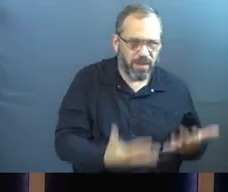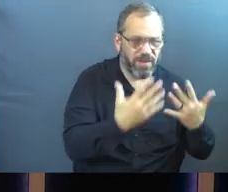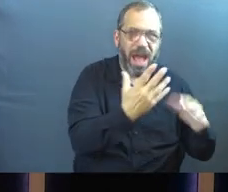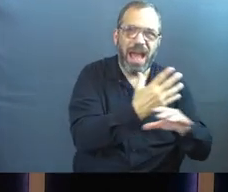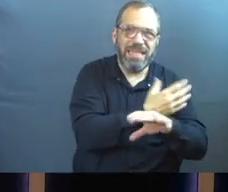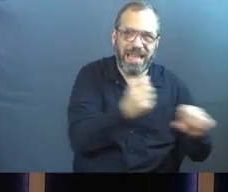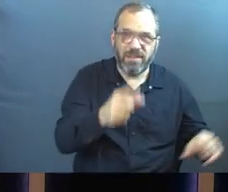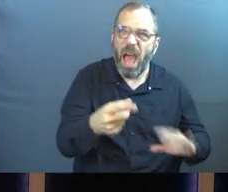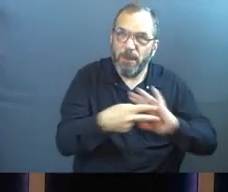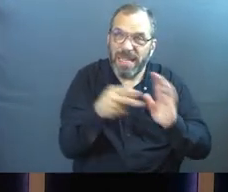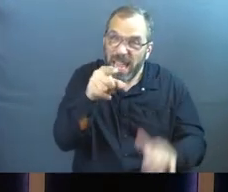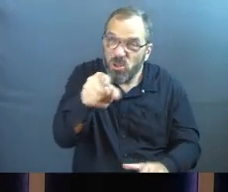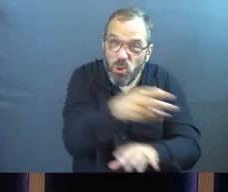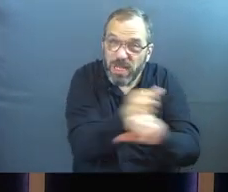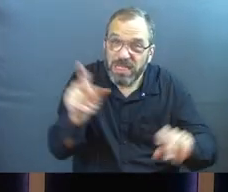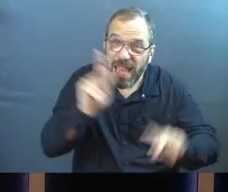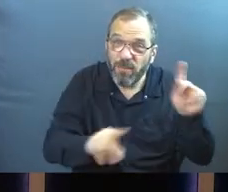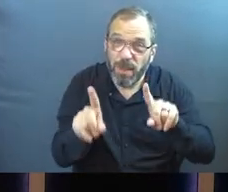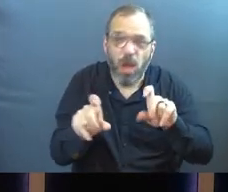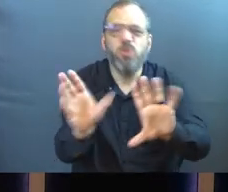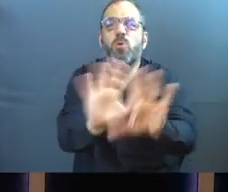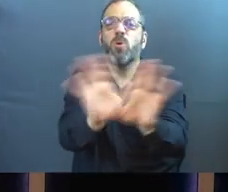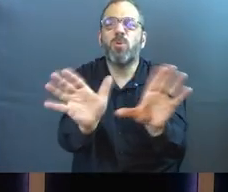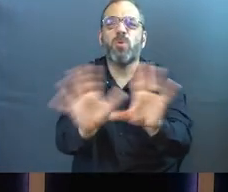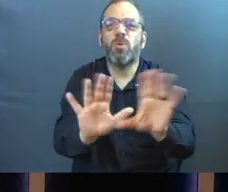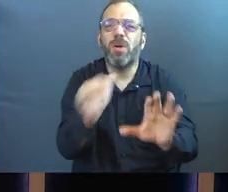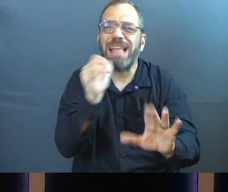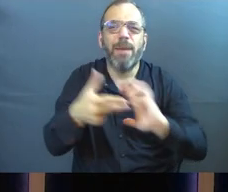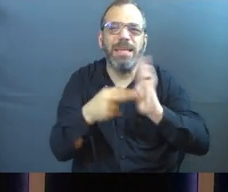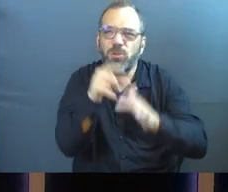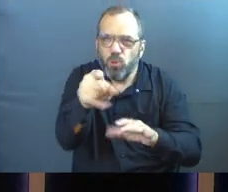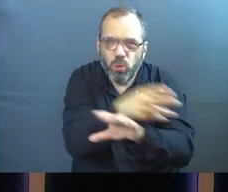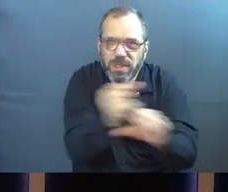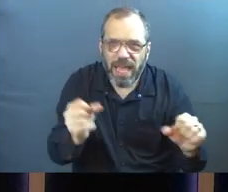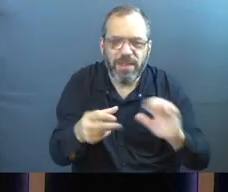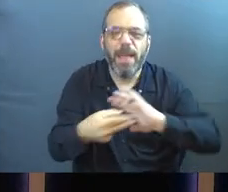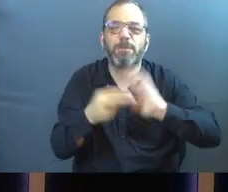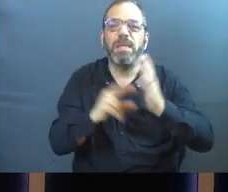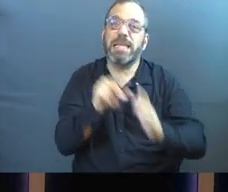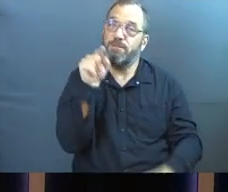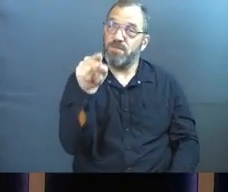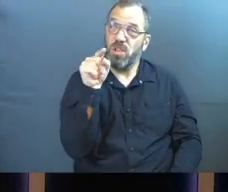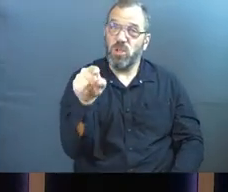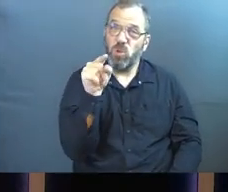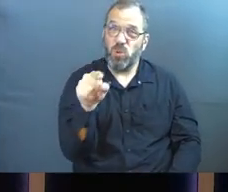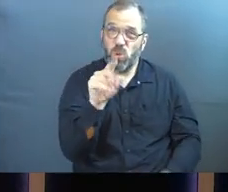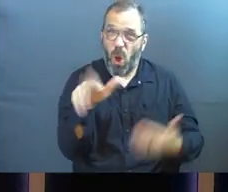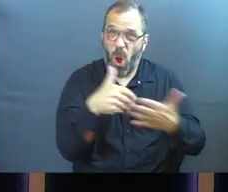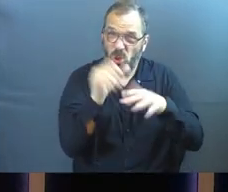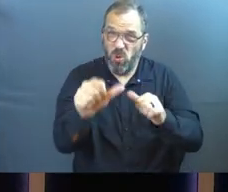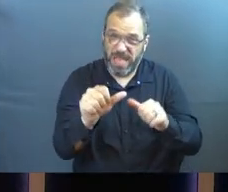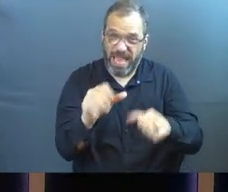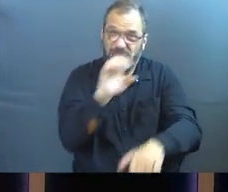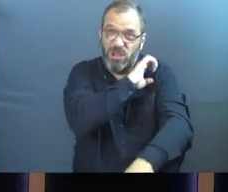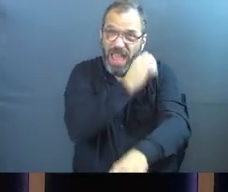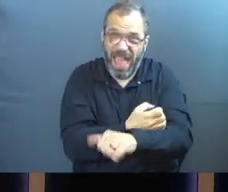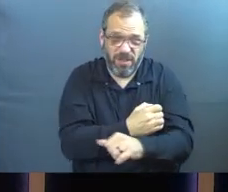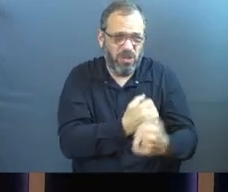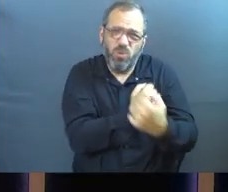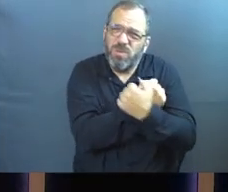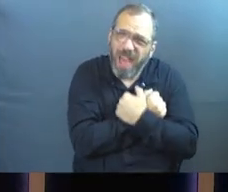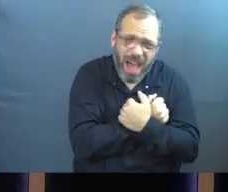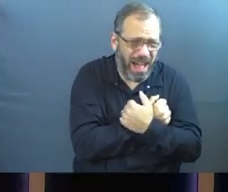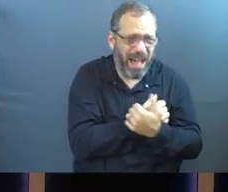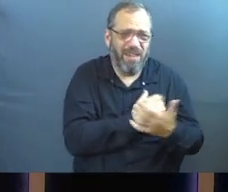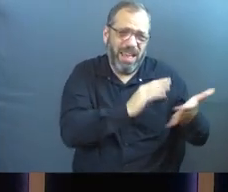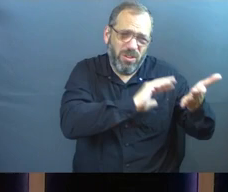and save them. Does that mean you can save a person? No, not really. What it means is that you should do all you can to love